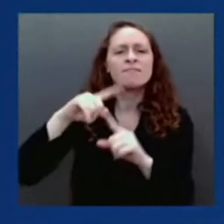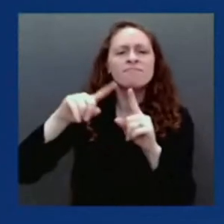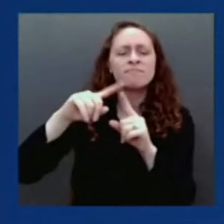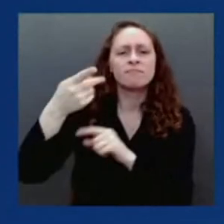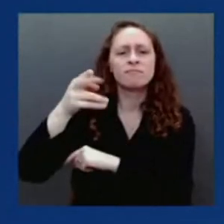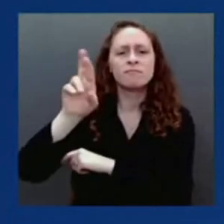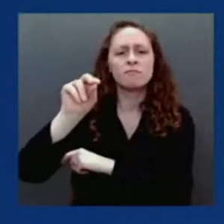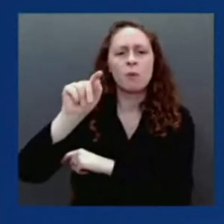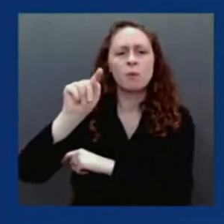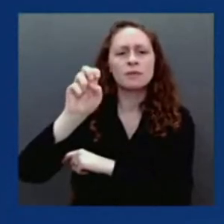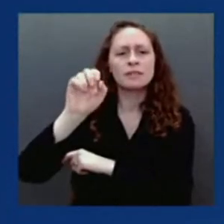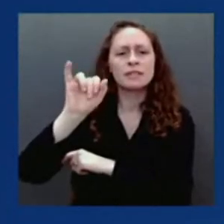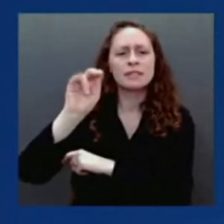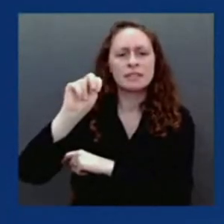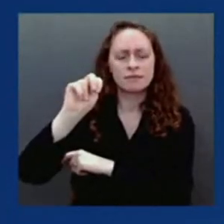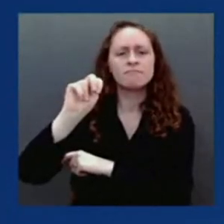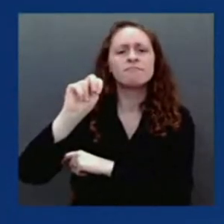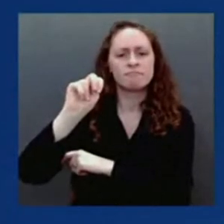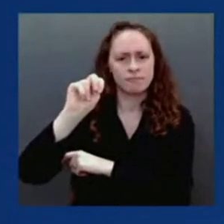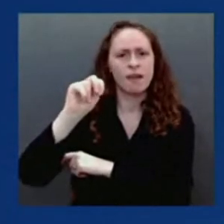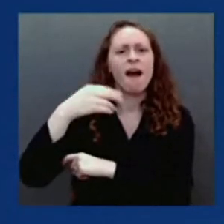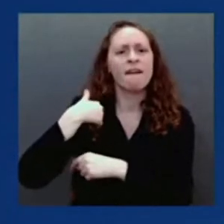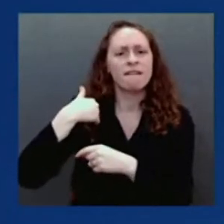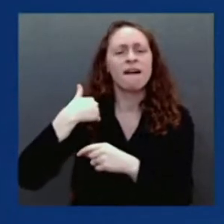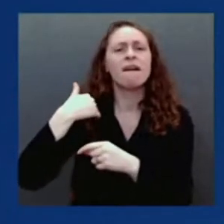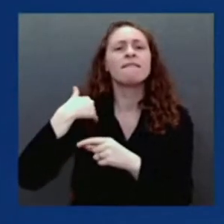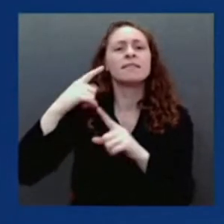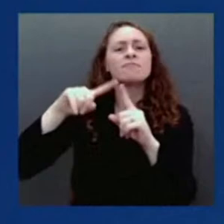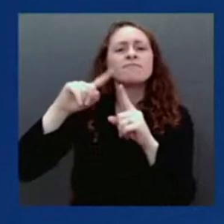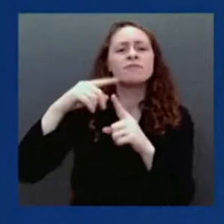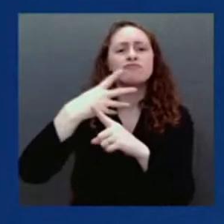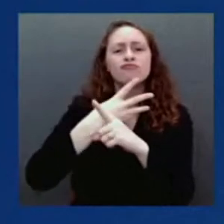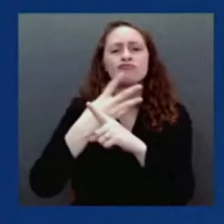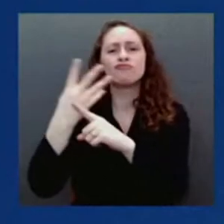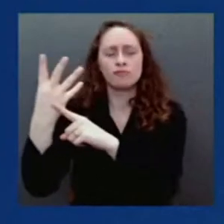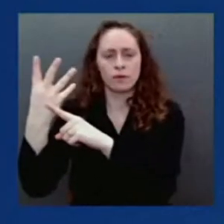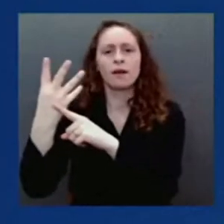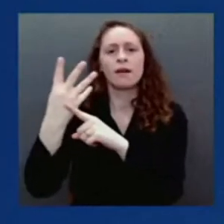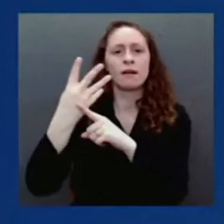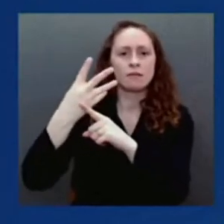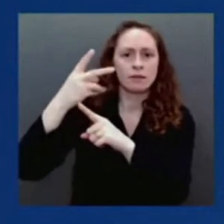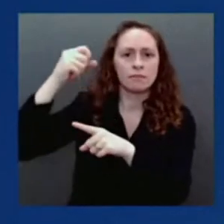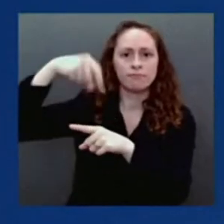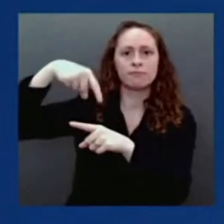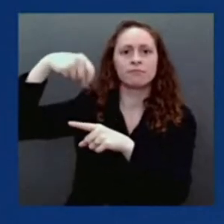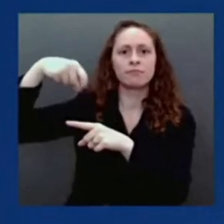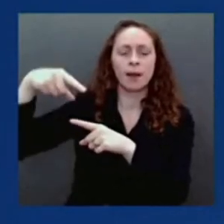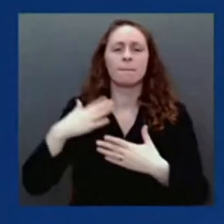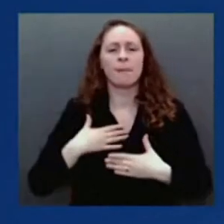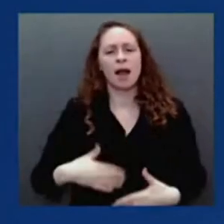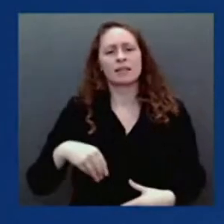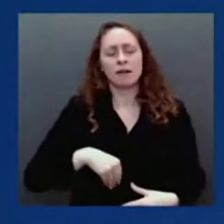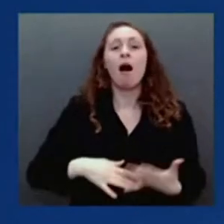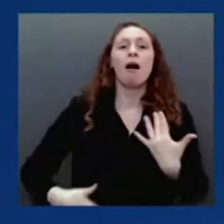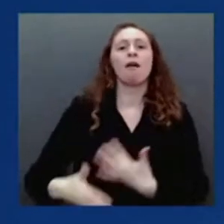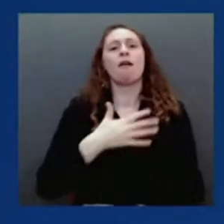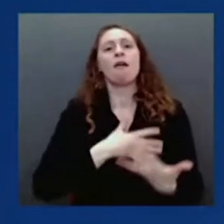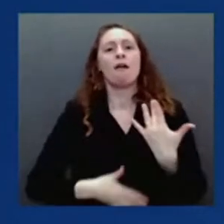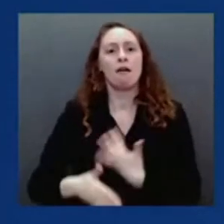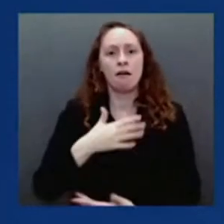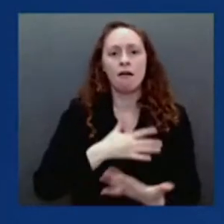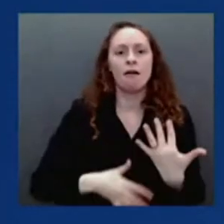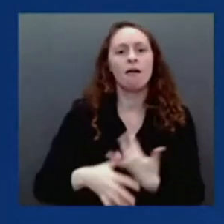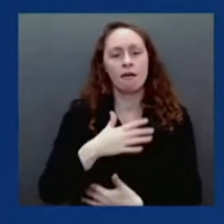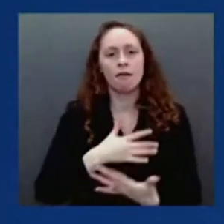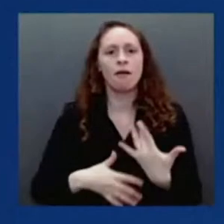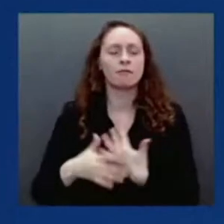examples of what is going on now. Next slide. Next For example, a number of groups have used the nanoparticle approach,